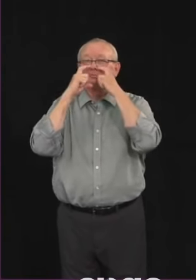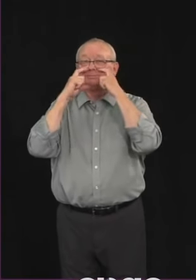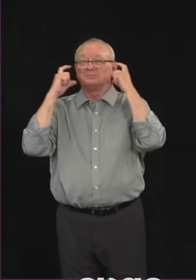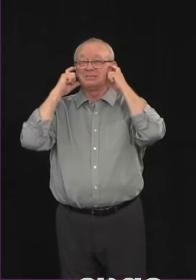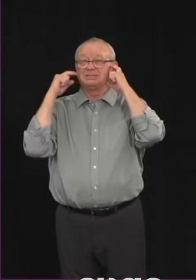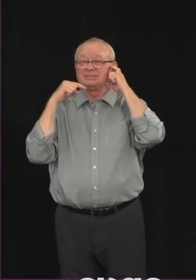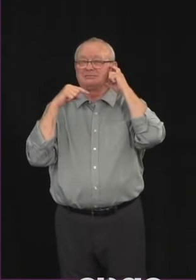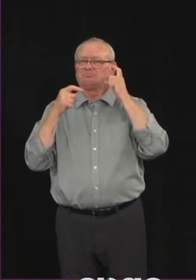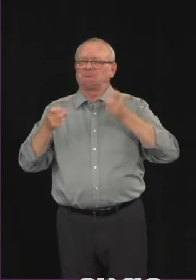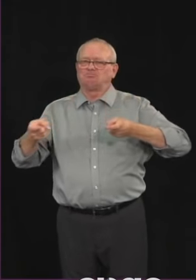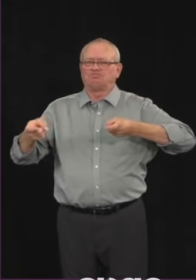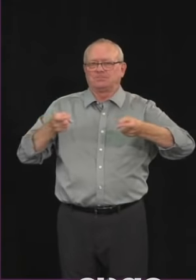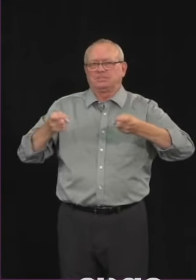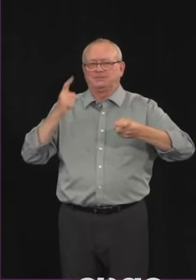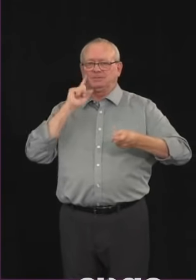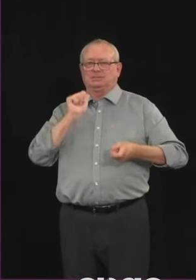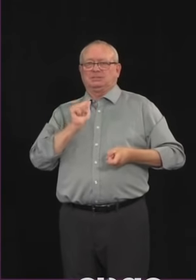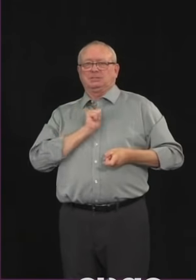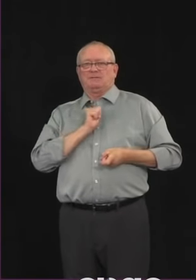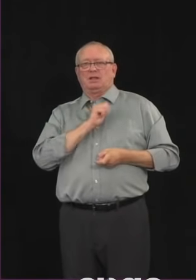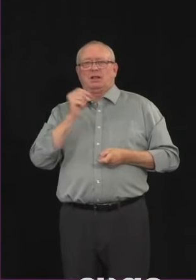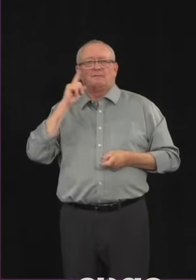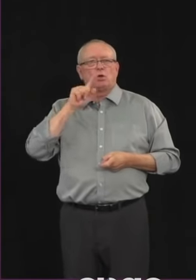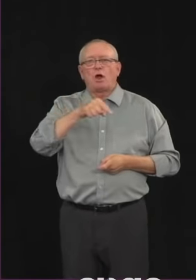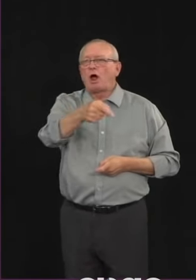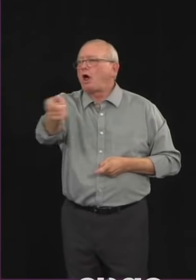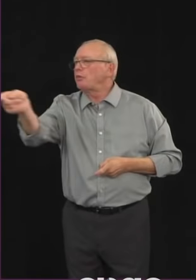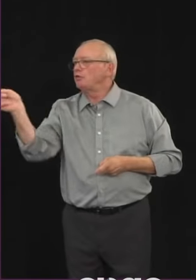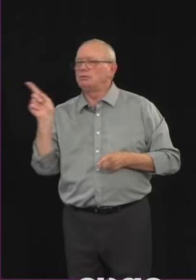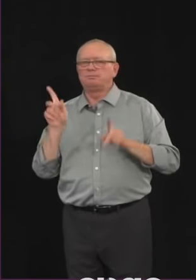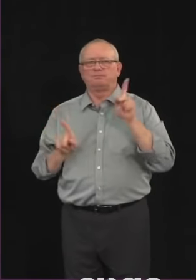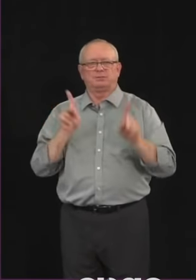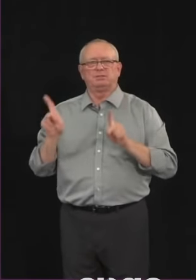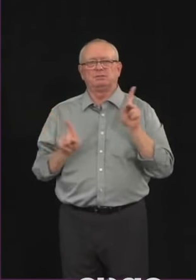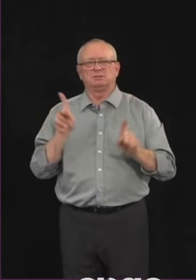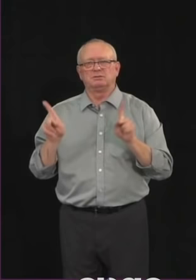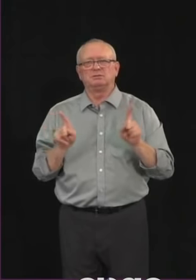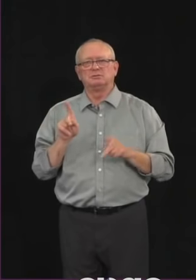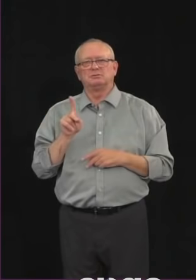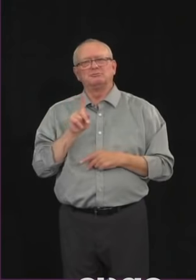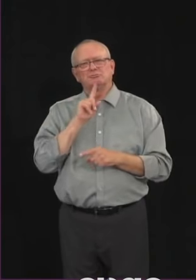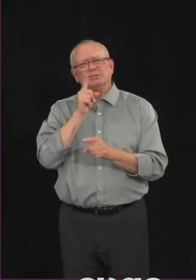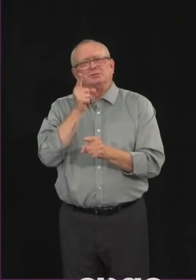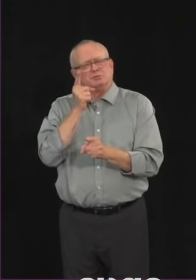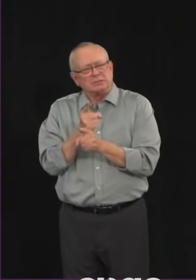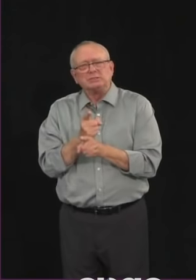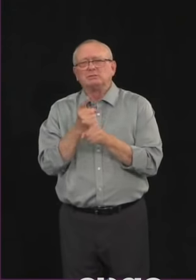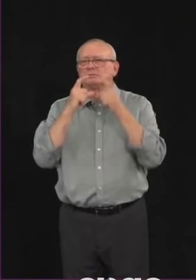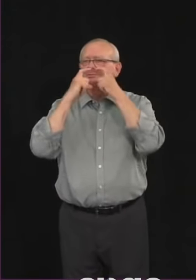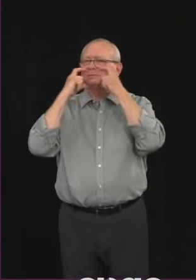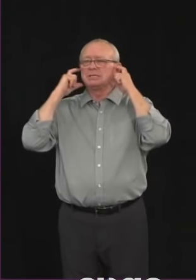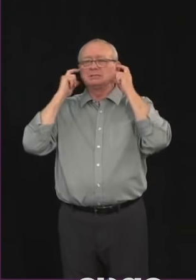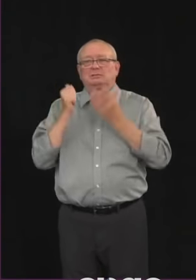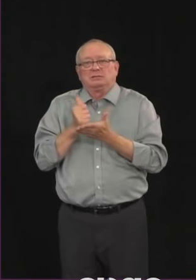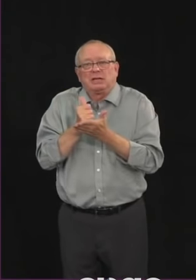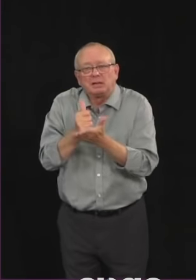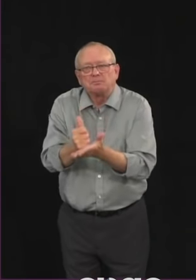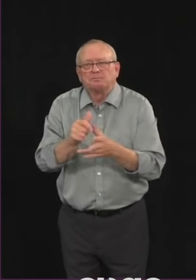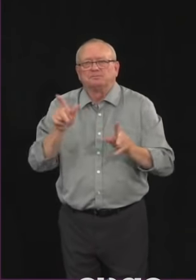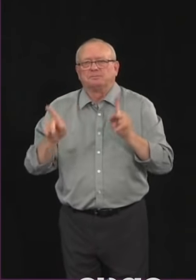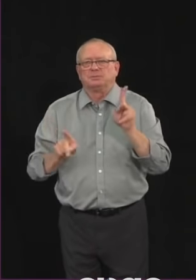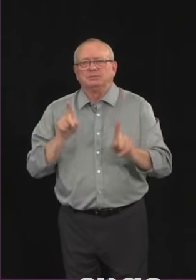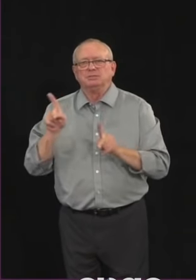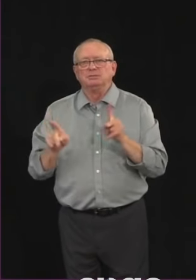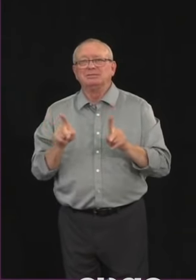thing to do and I know that Albertans pitch in and help their neighbours when there is a need. This is part of pitching in against